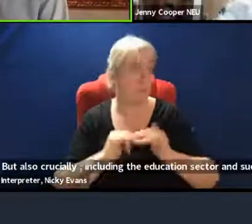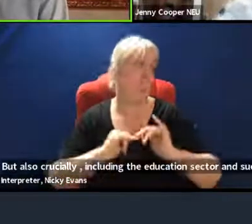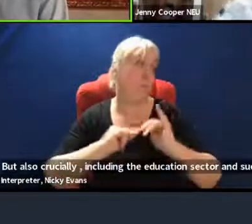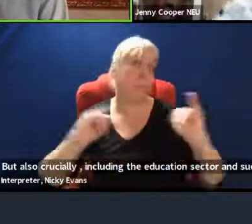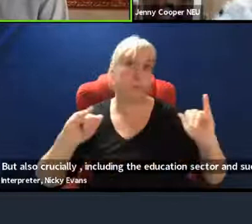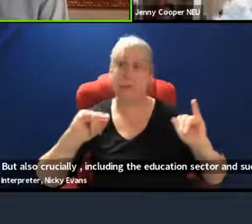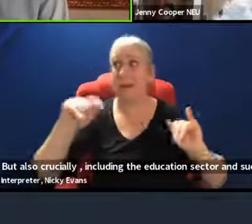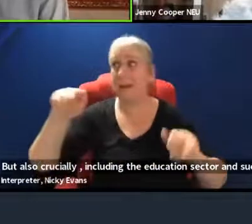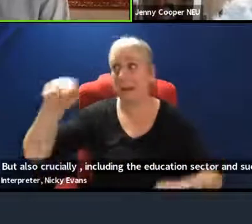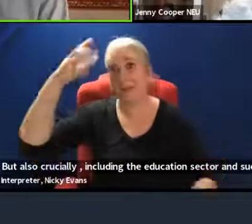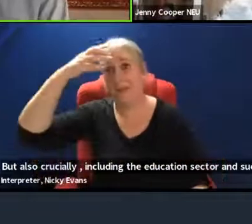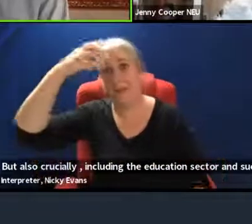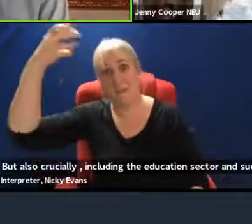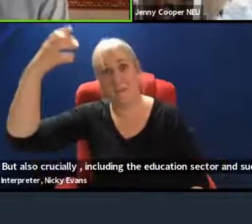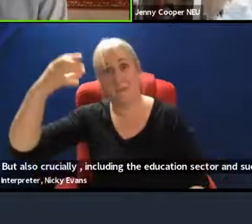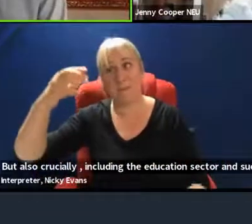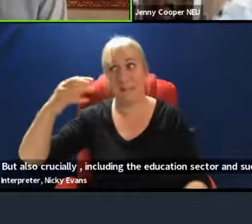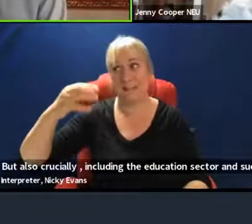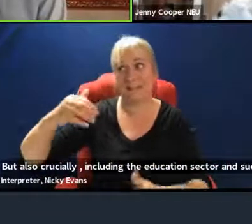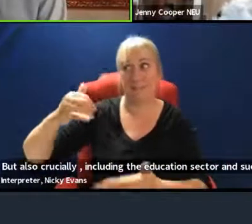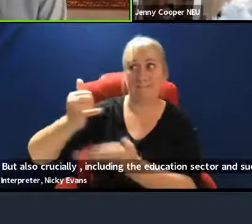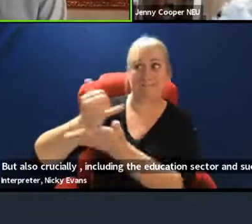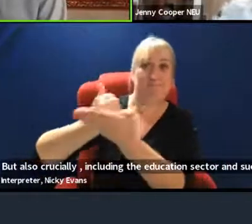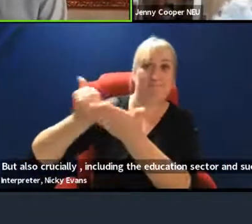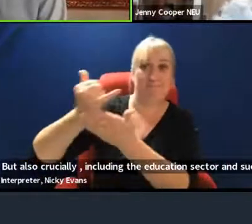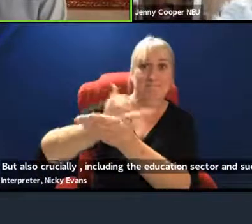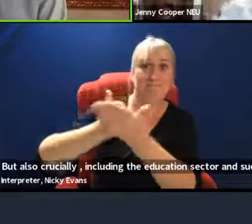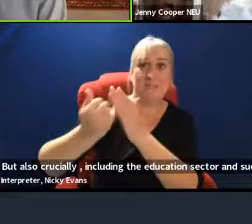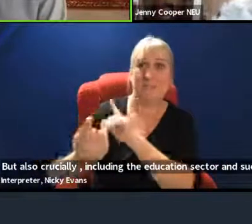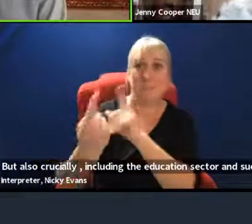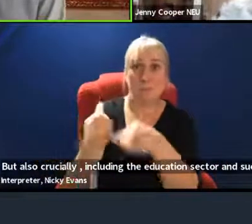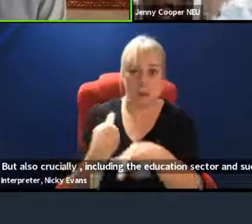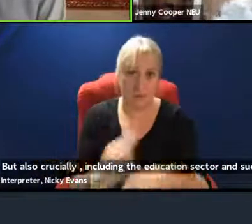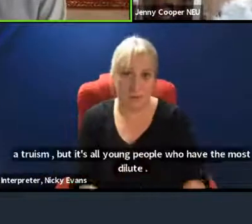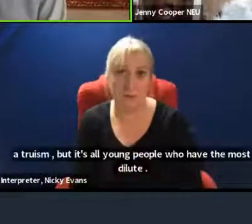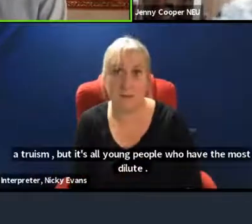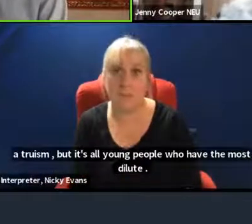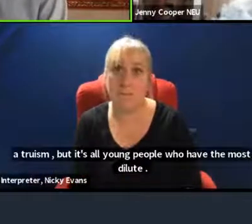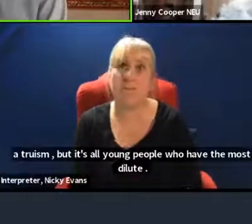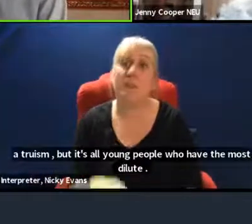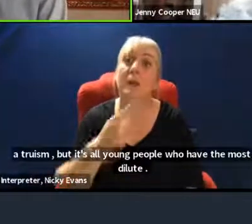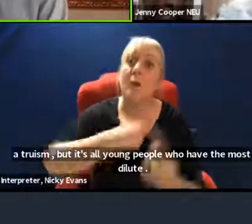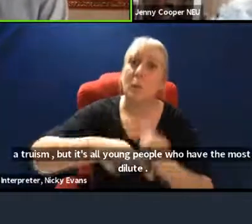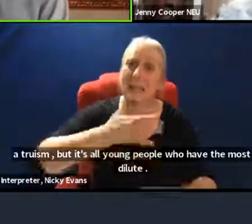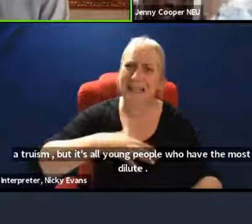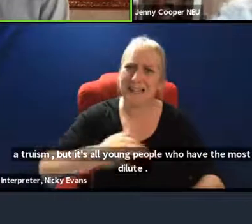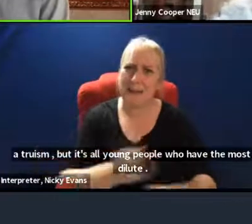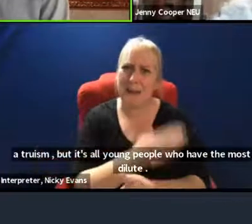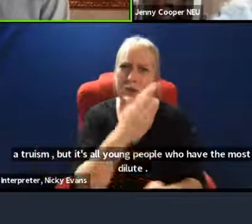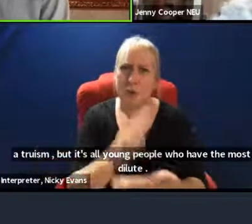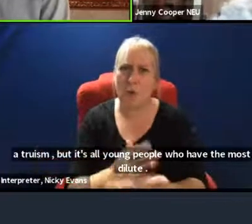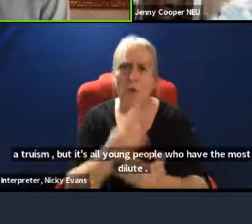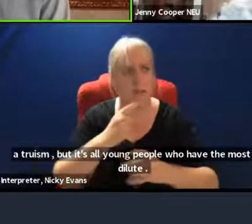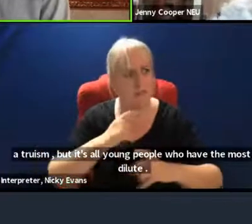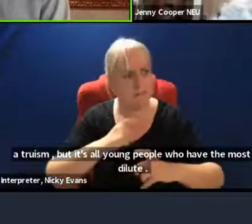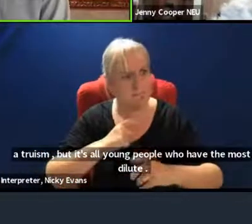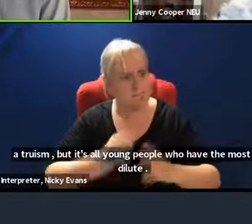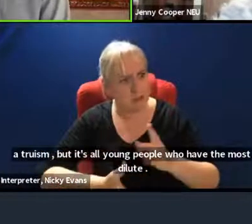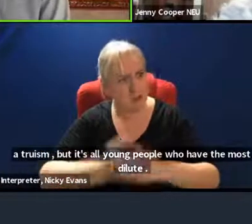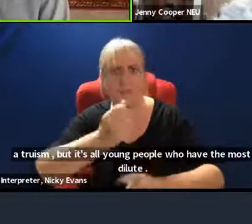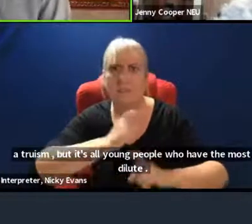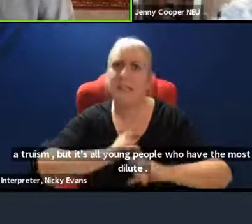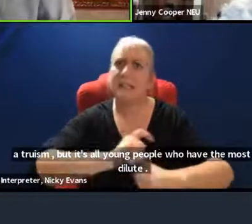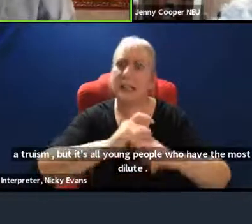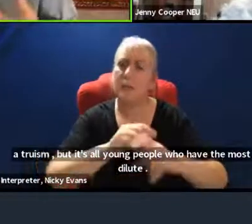governments in action. So, we all need to play a part in ensuring a sustainable future for our young people.